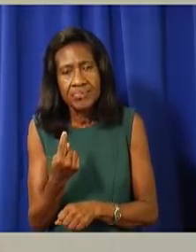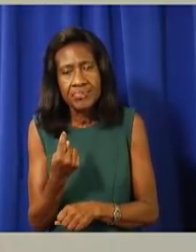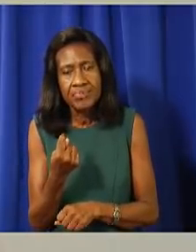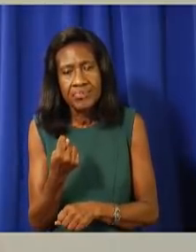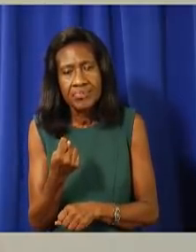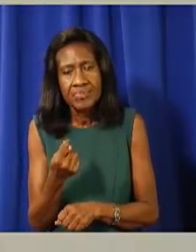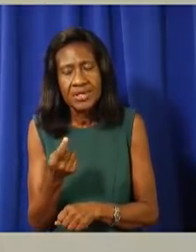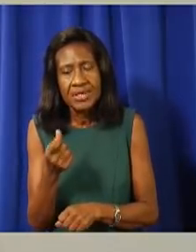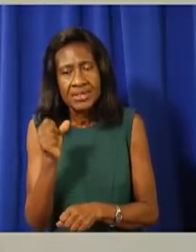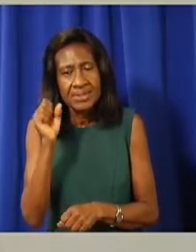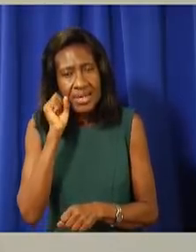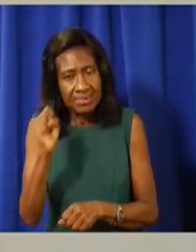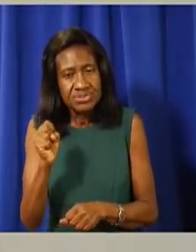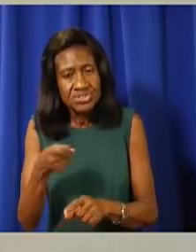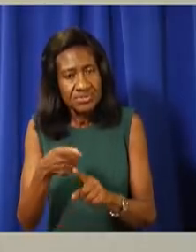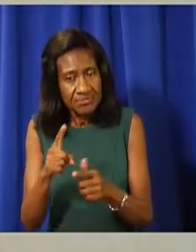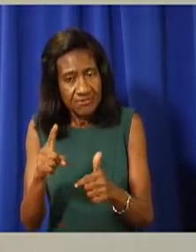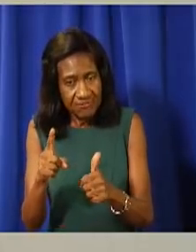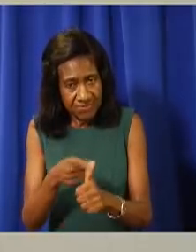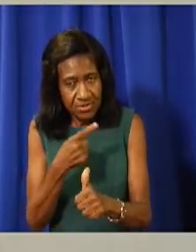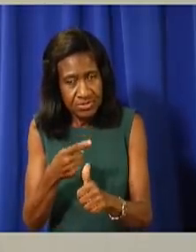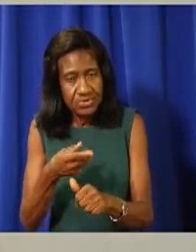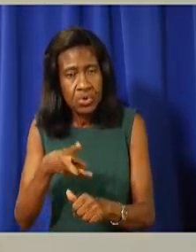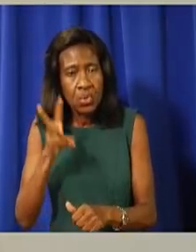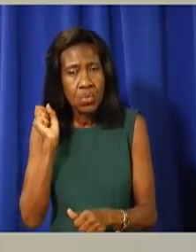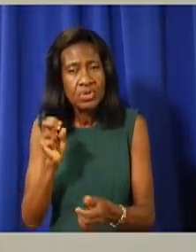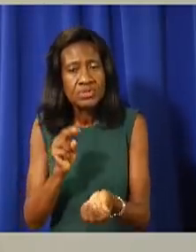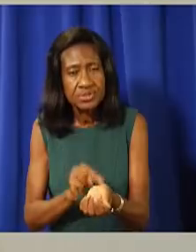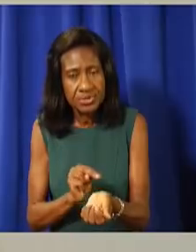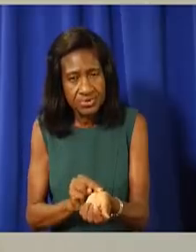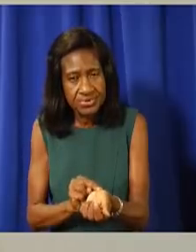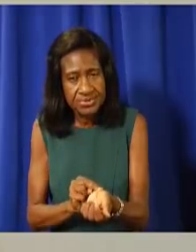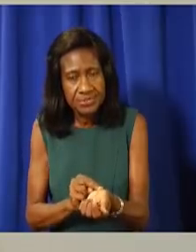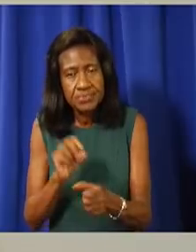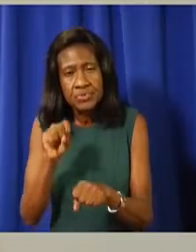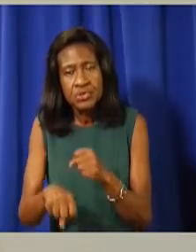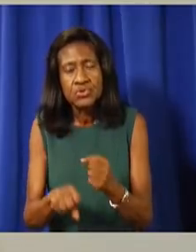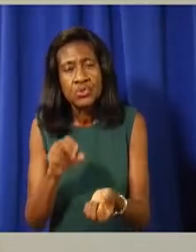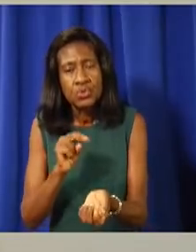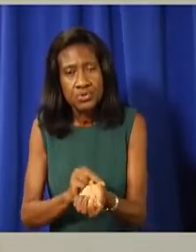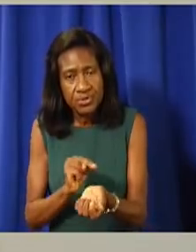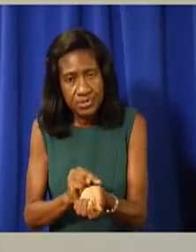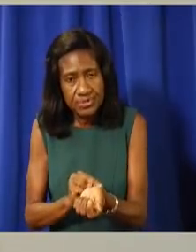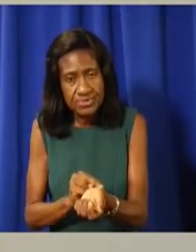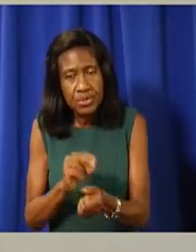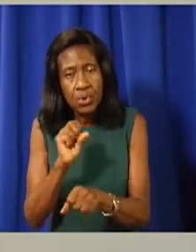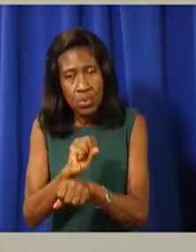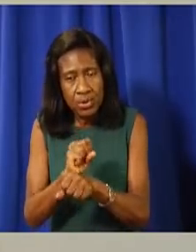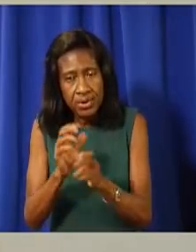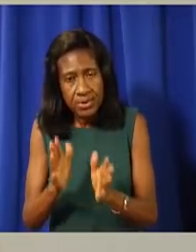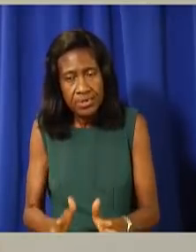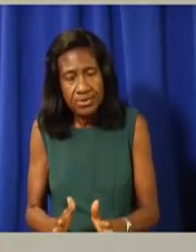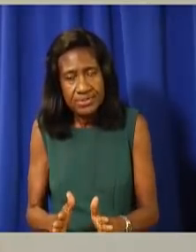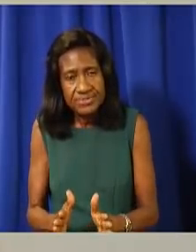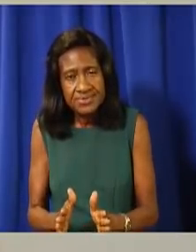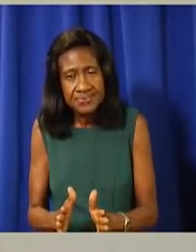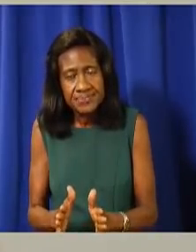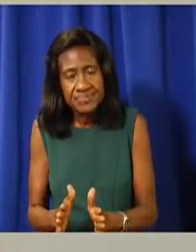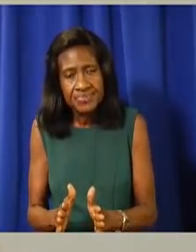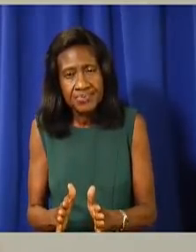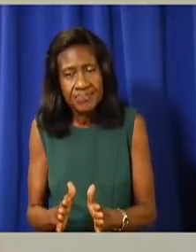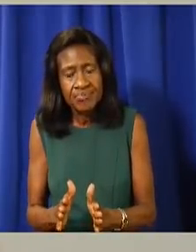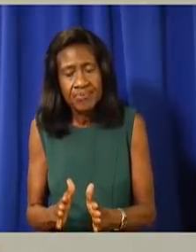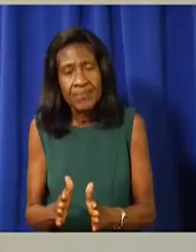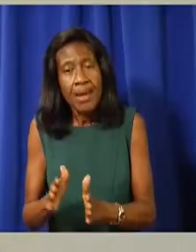begun my own career as a nurse has been gearing up for any eventuality. Like no